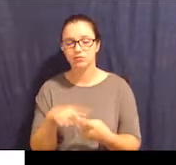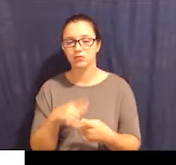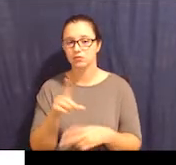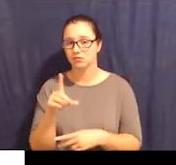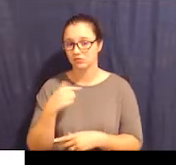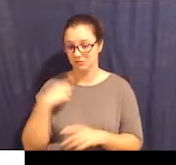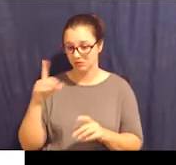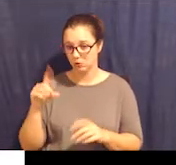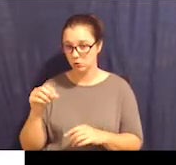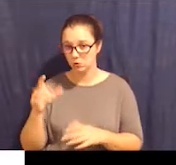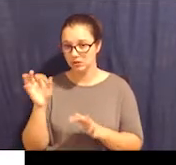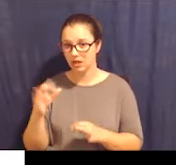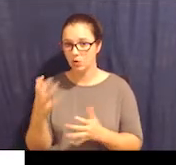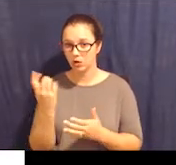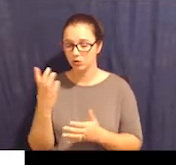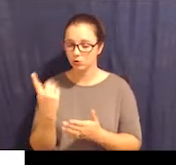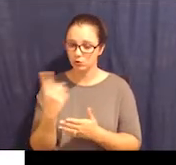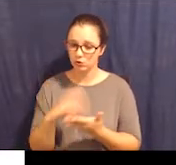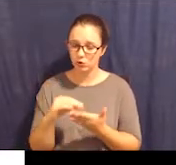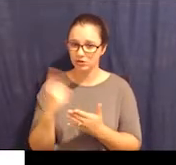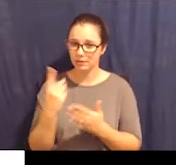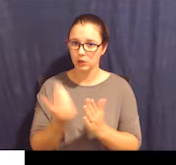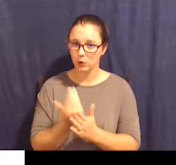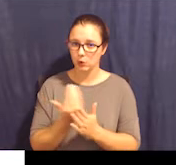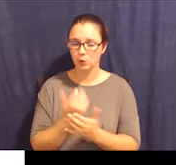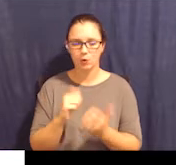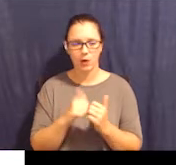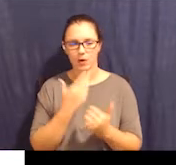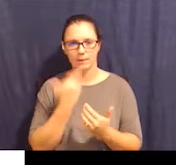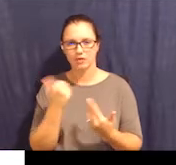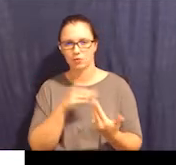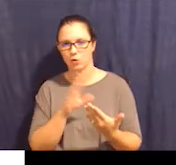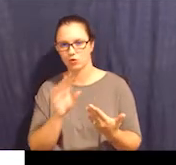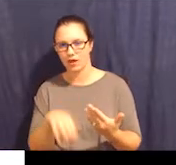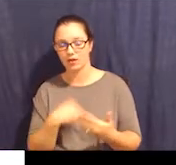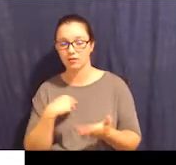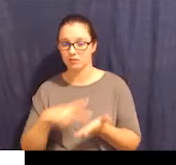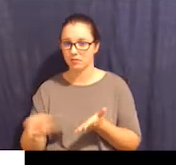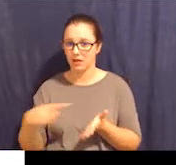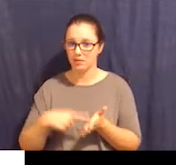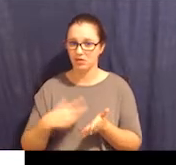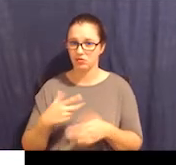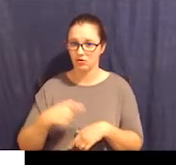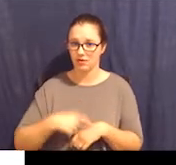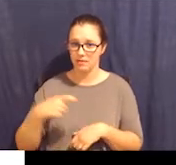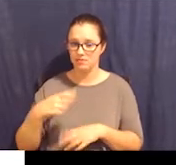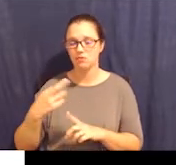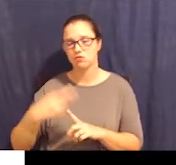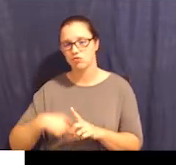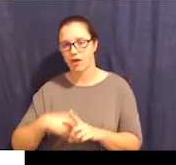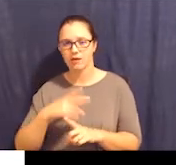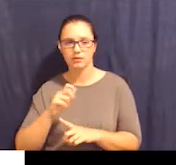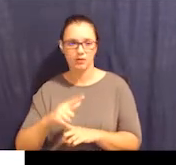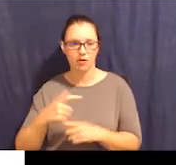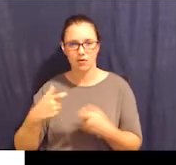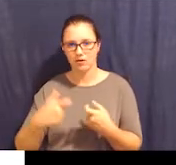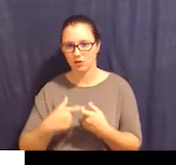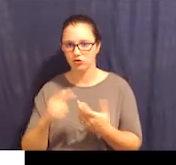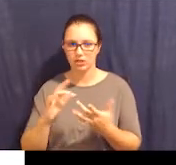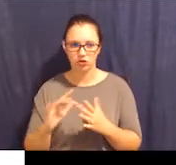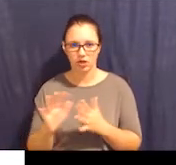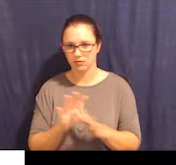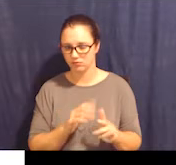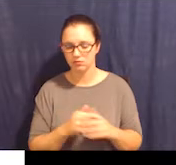Do I decide if I want to learn something new and how best to go about that? Do I pay my bills on time, like rent, sell,